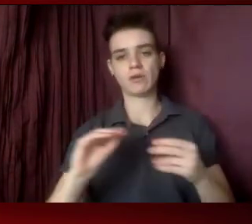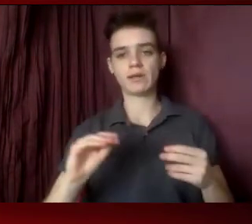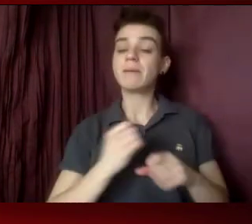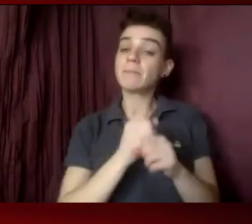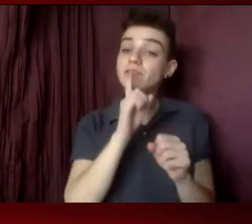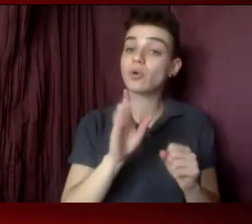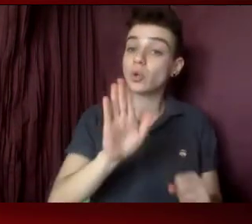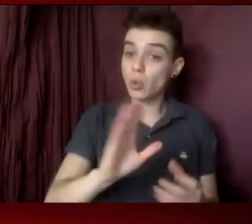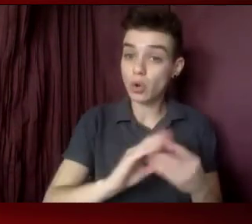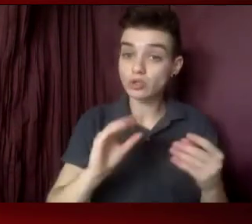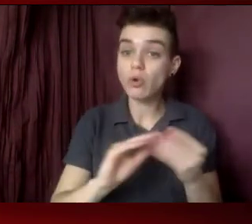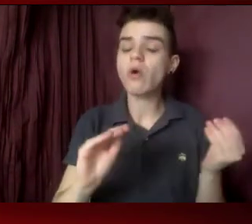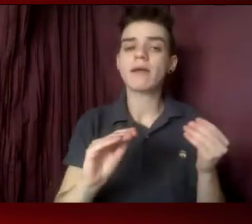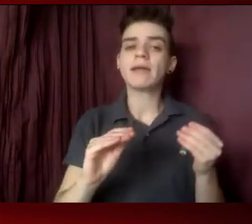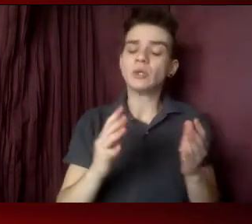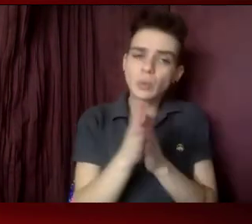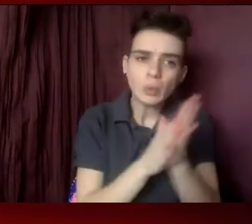passionate and palatable.